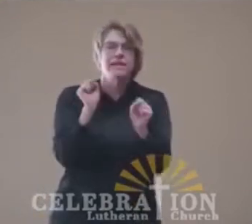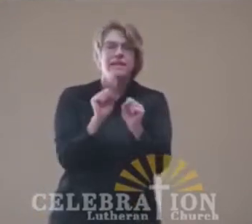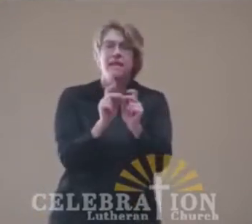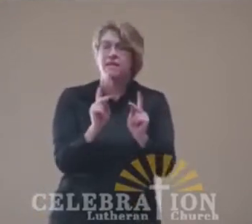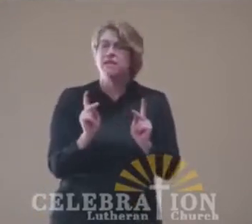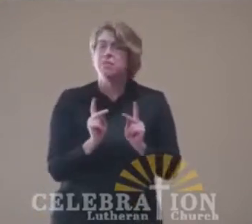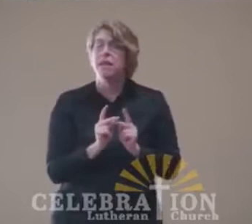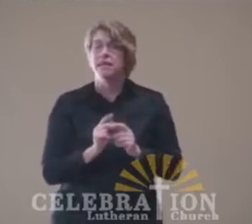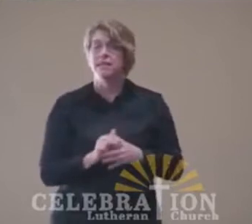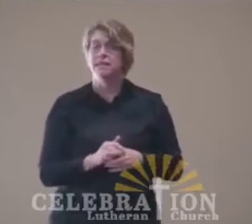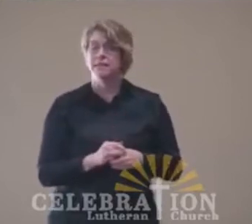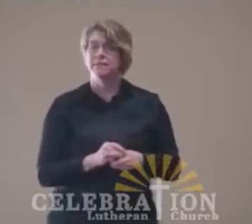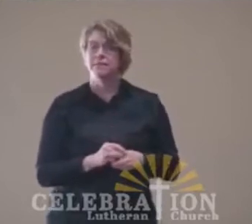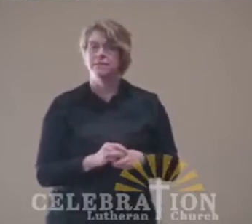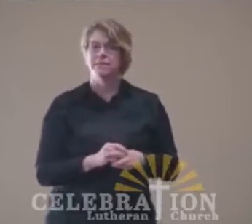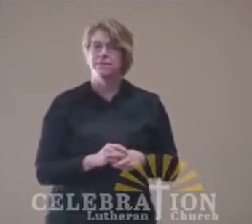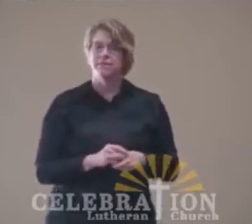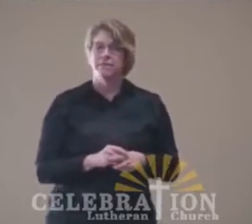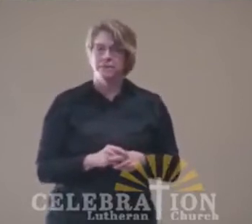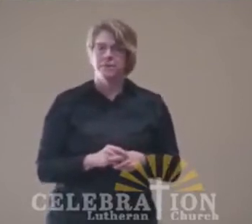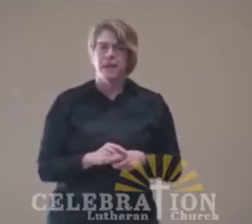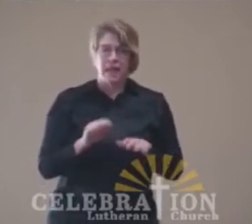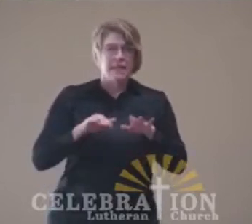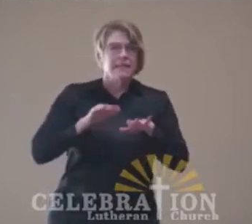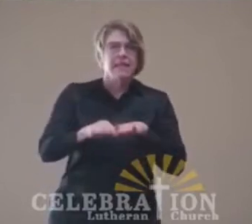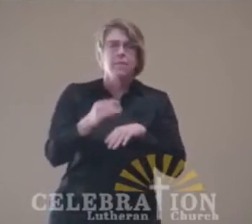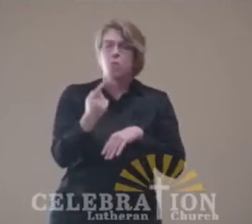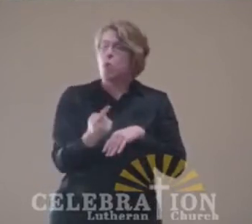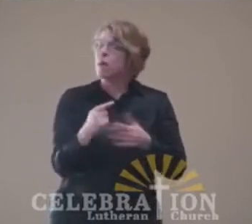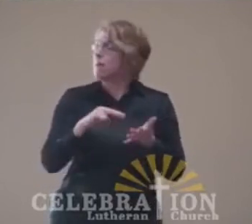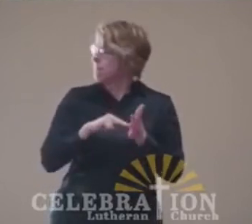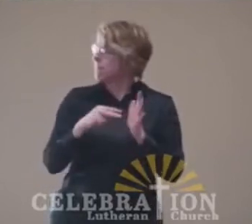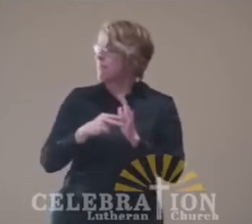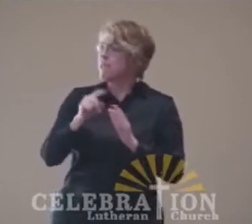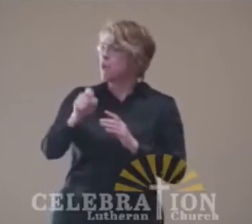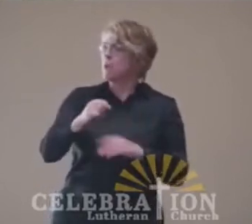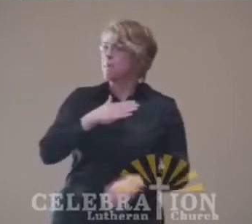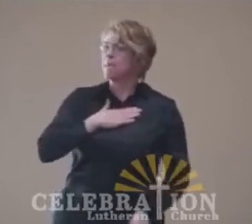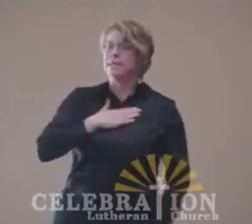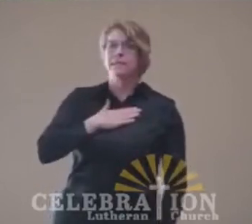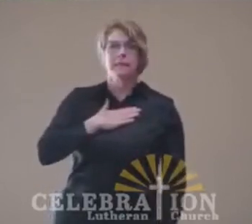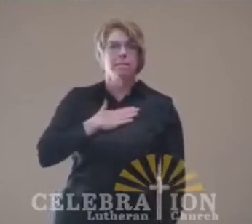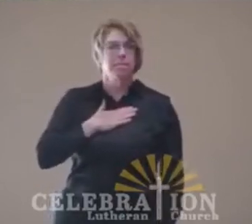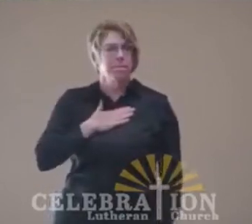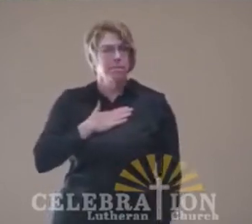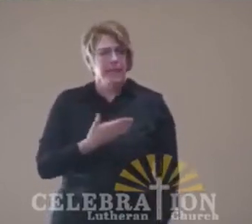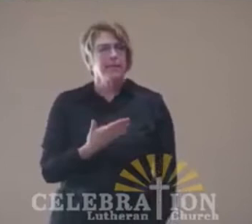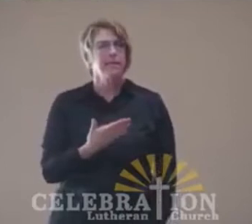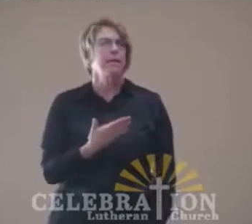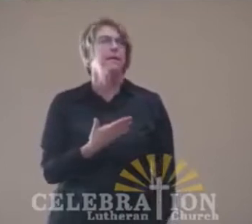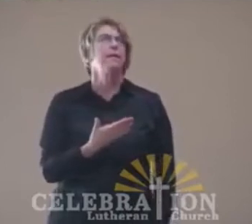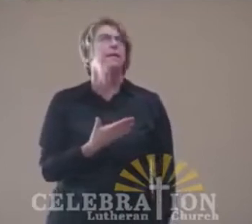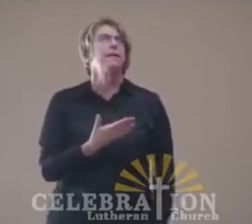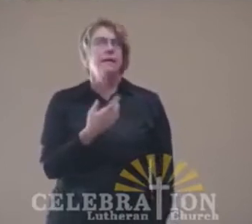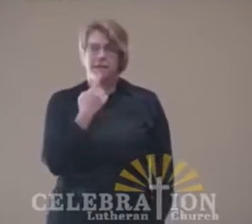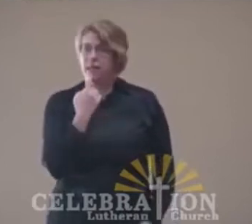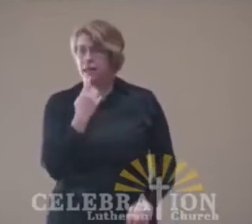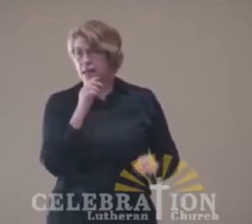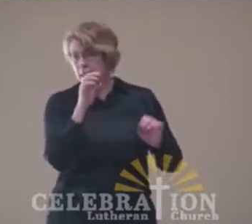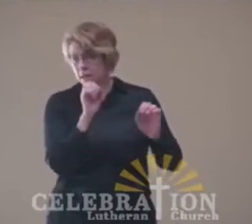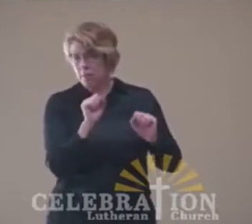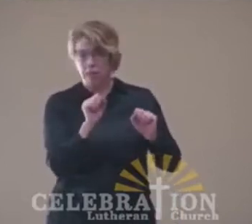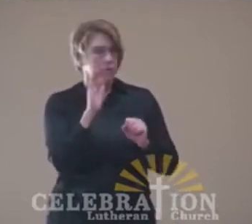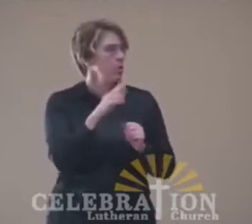And in that process, step one involves admitting and accounting for the possibility of failure.